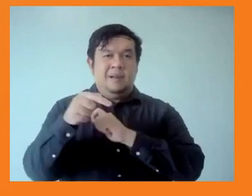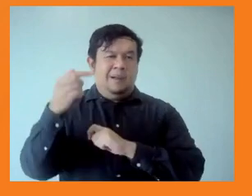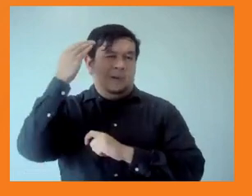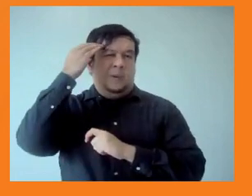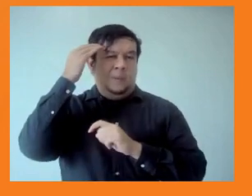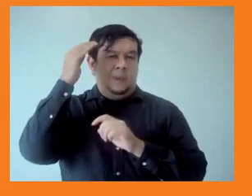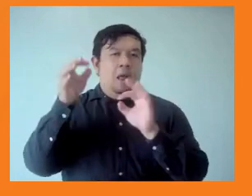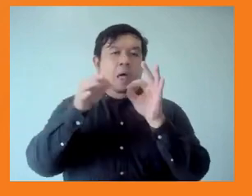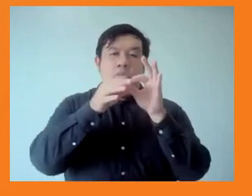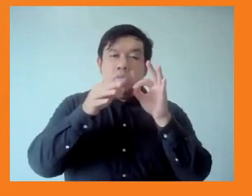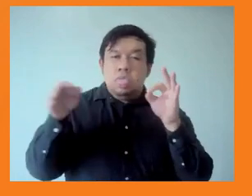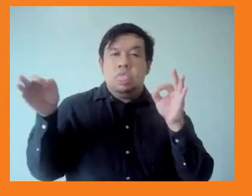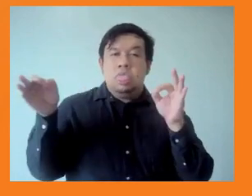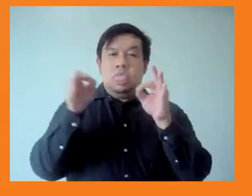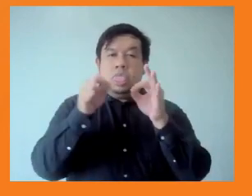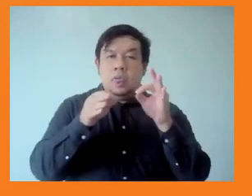such as including more